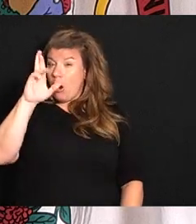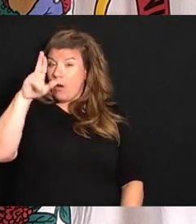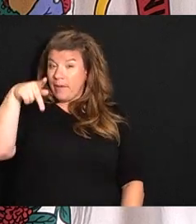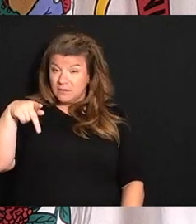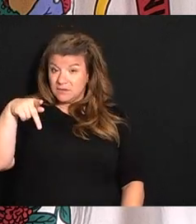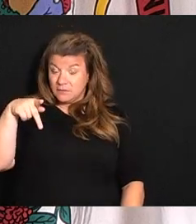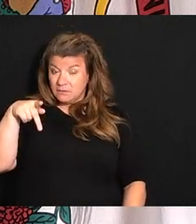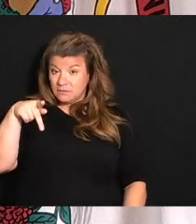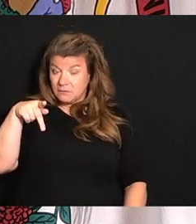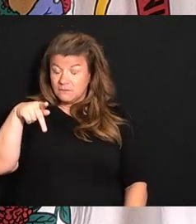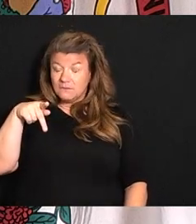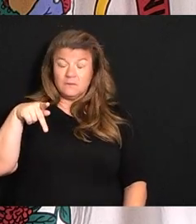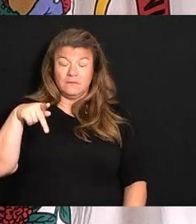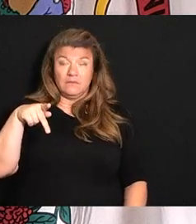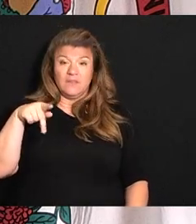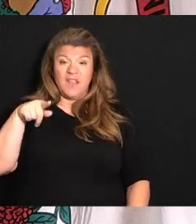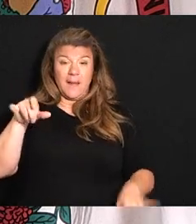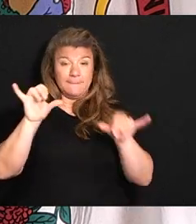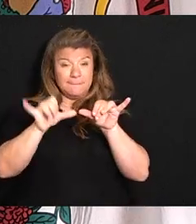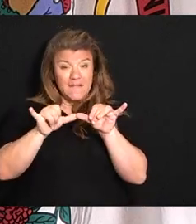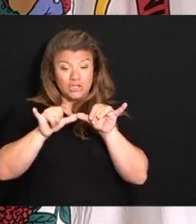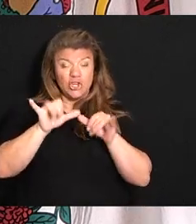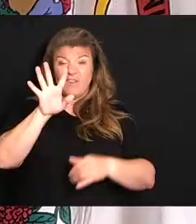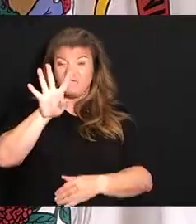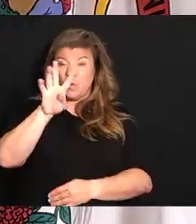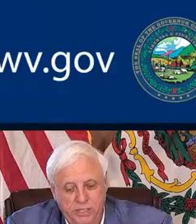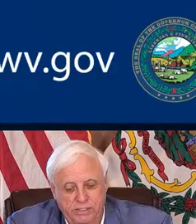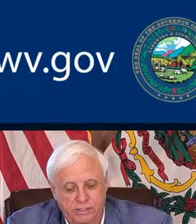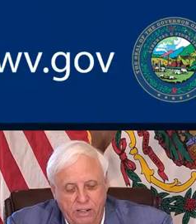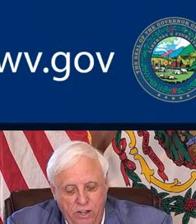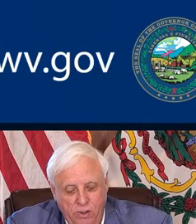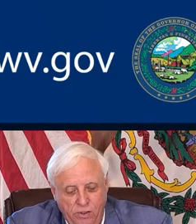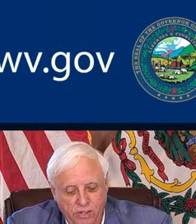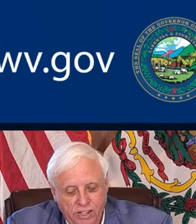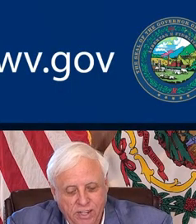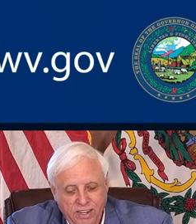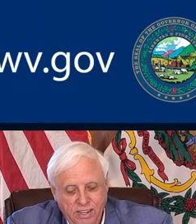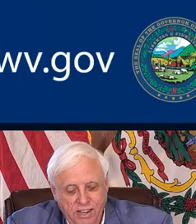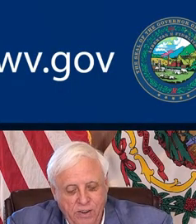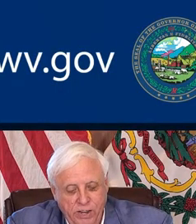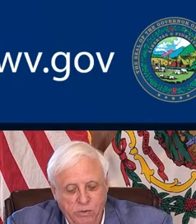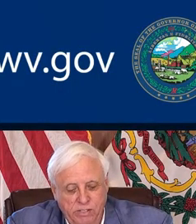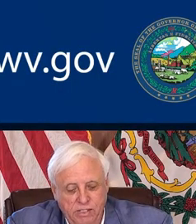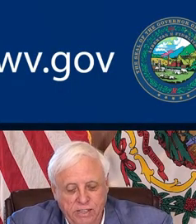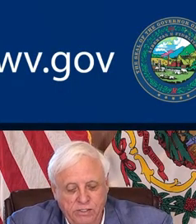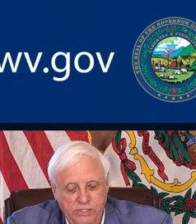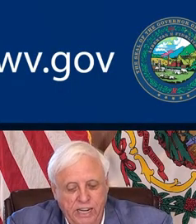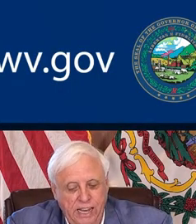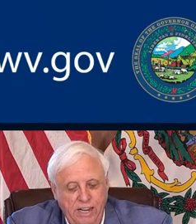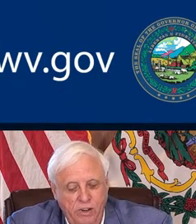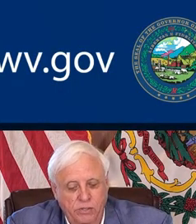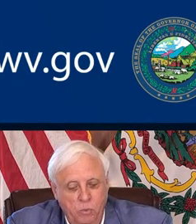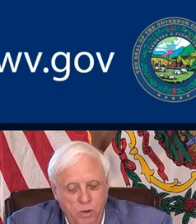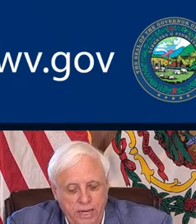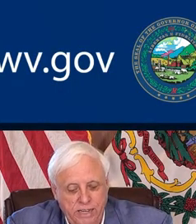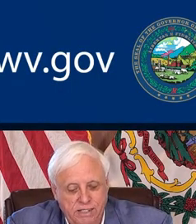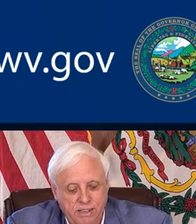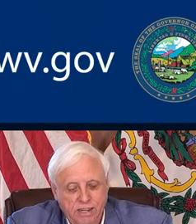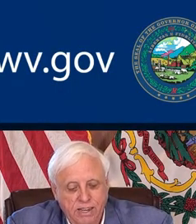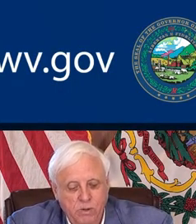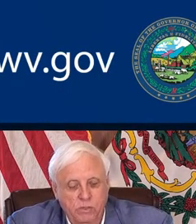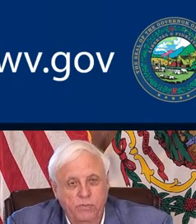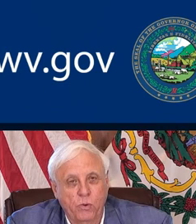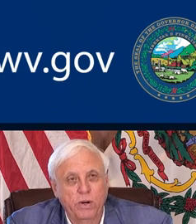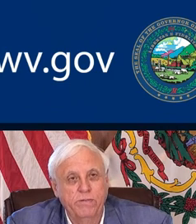it measured 41.2 inches long. You know, it was a little shy on the weight.